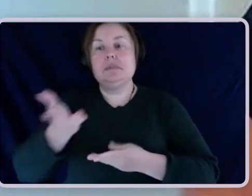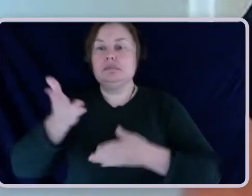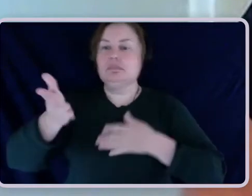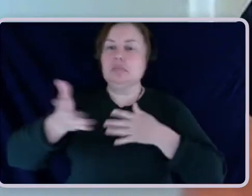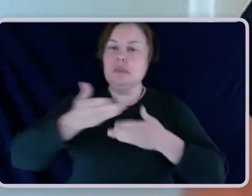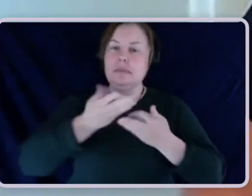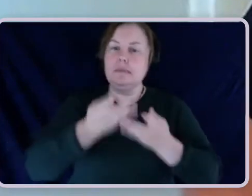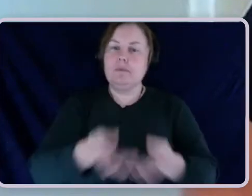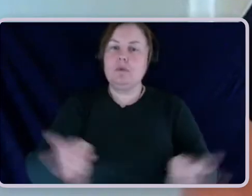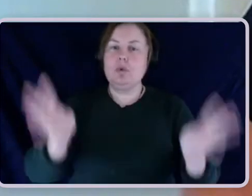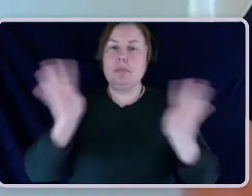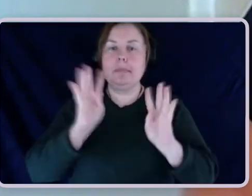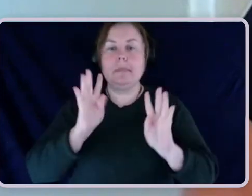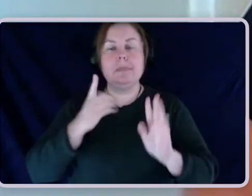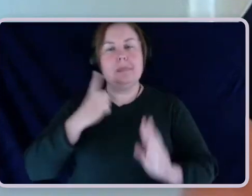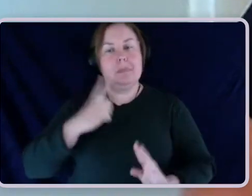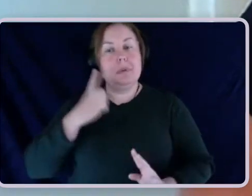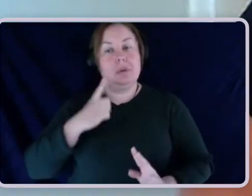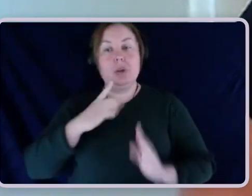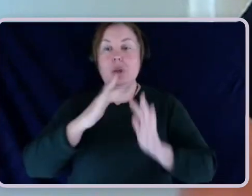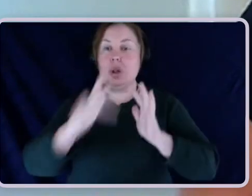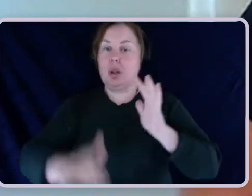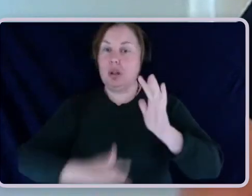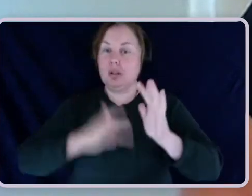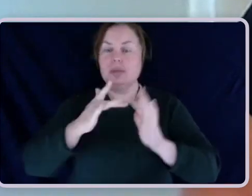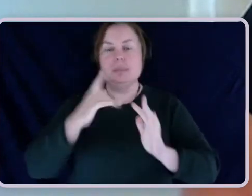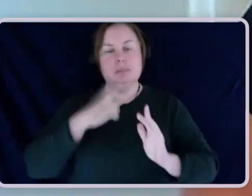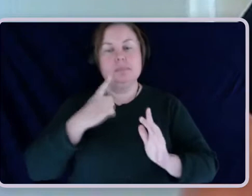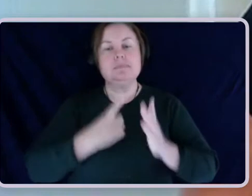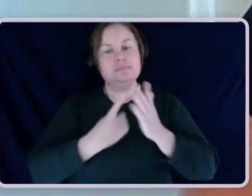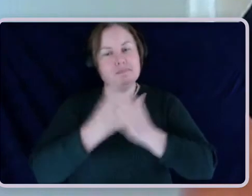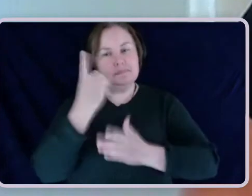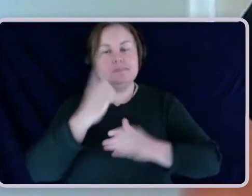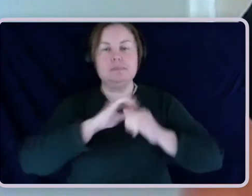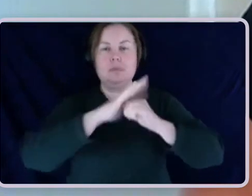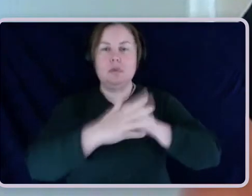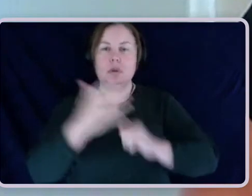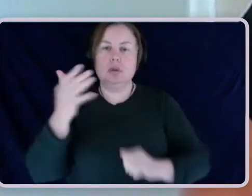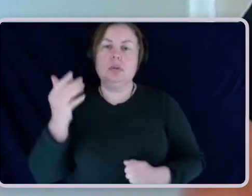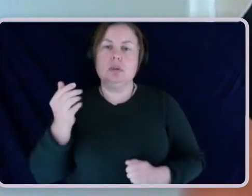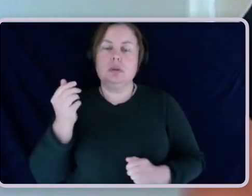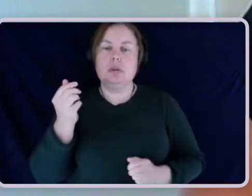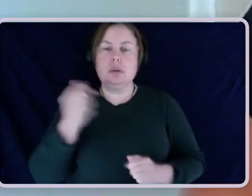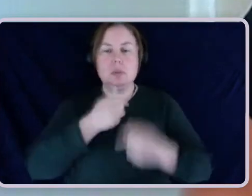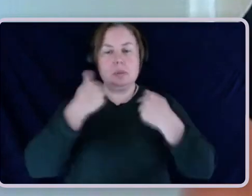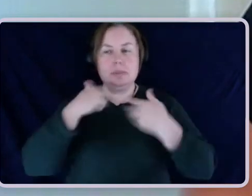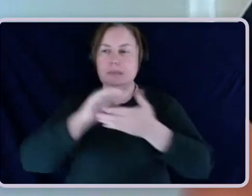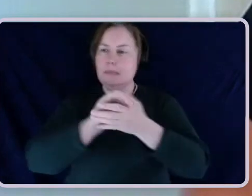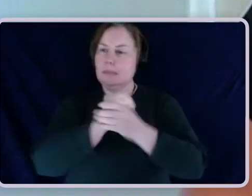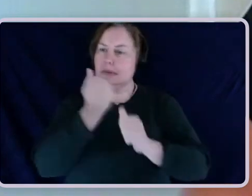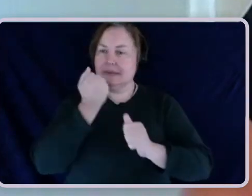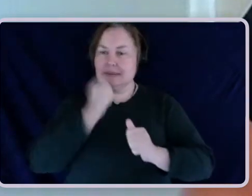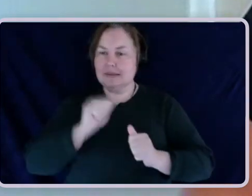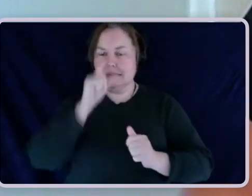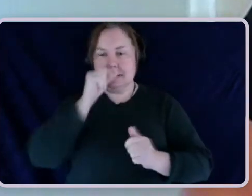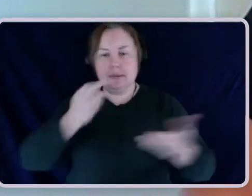ourselves in due to COVID-19. We are pleased to be able to still bring the Advocacy Sector Conversation to you safely and